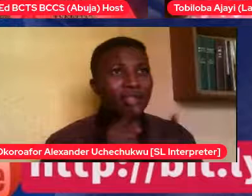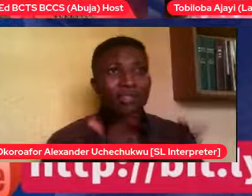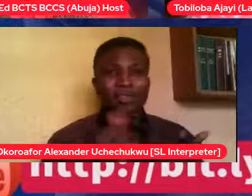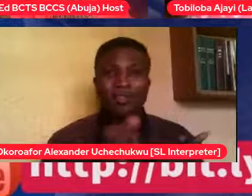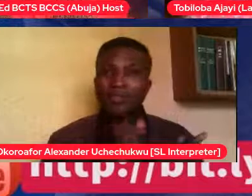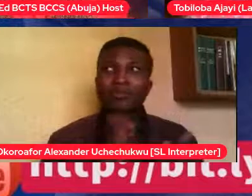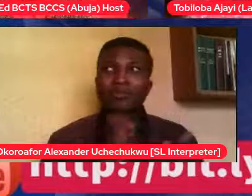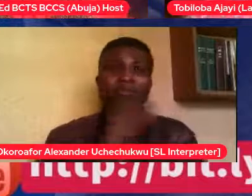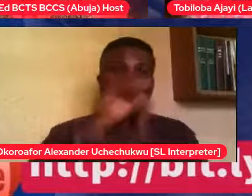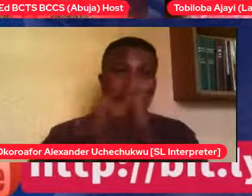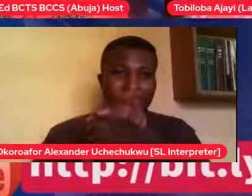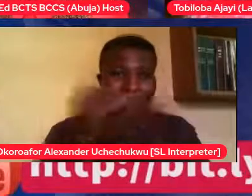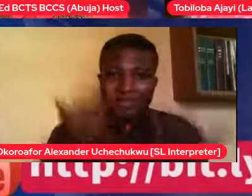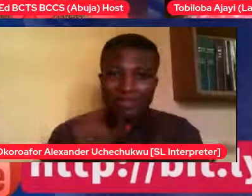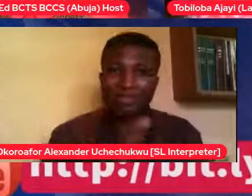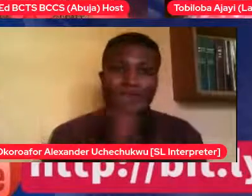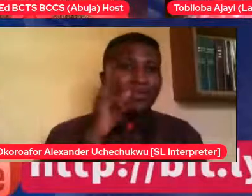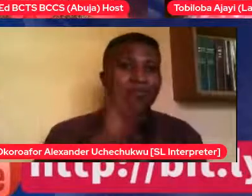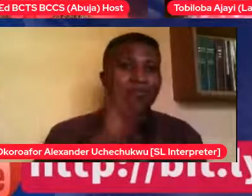That's what she was saying.